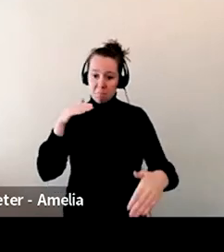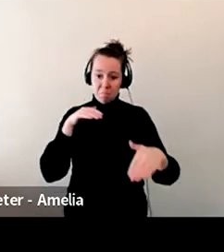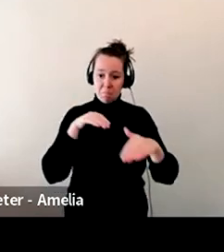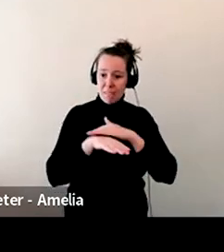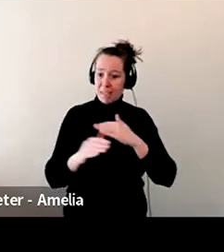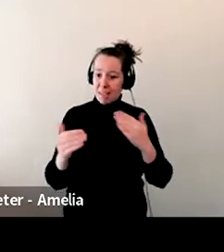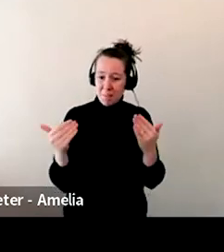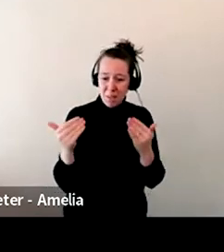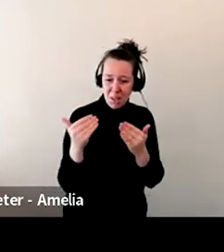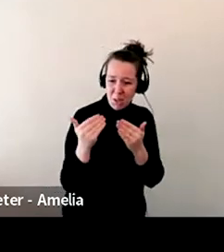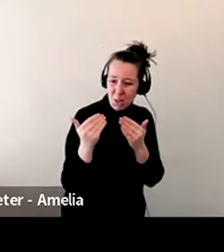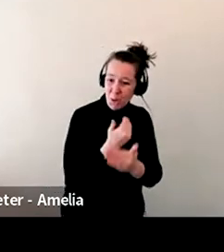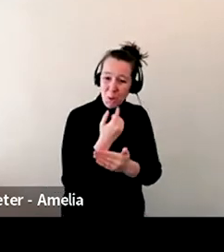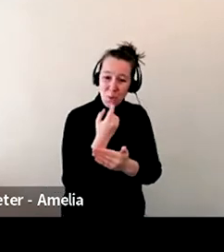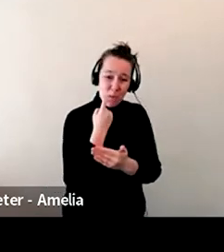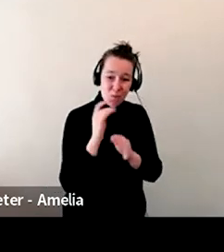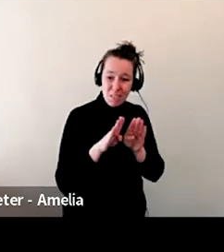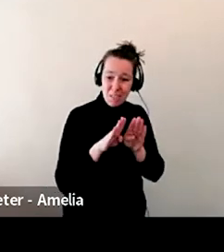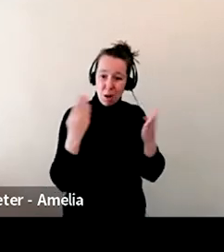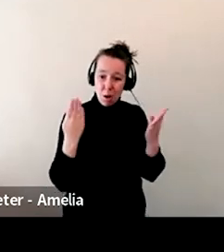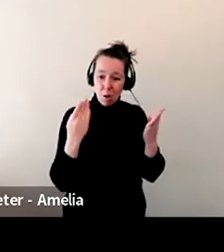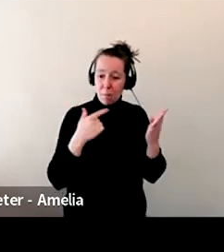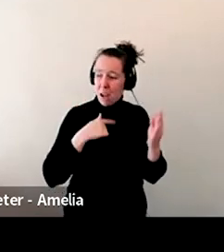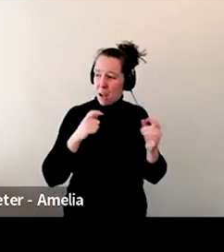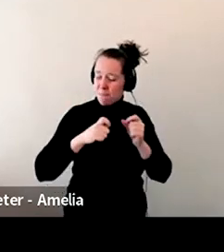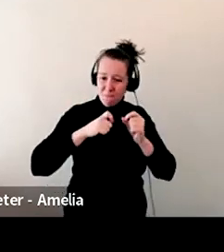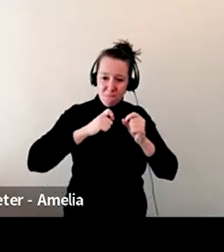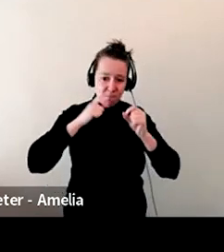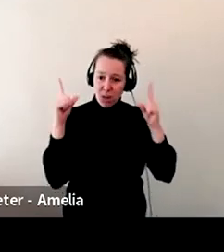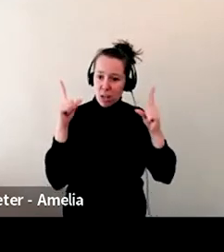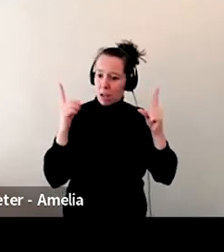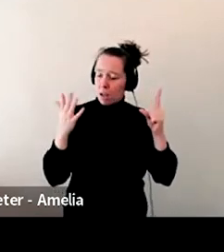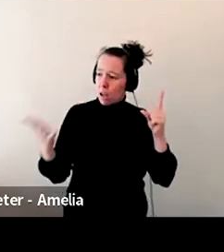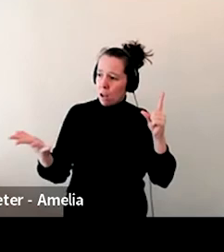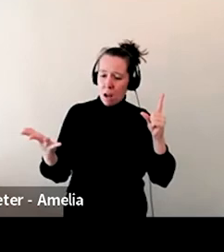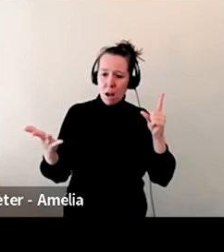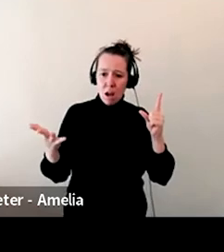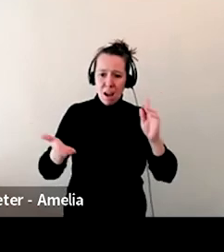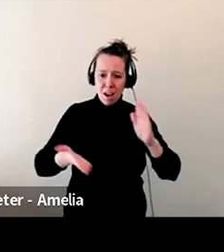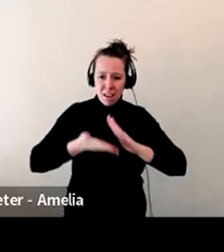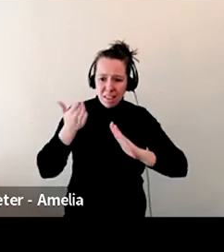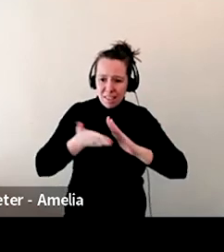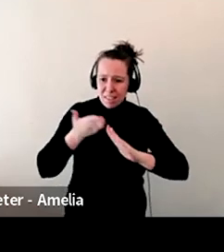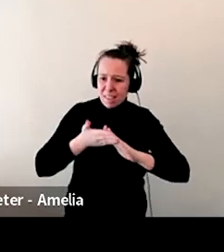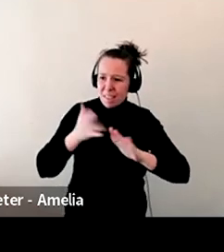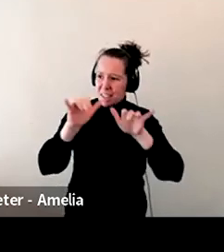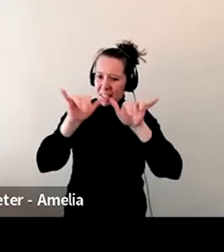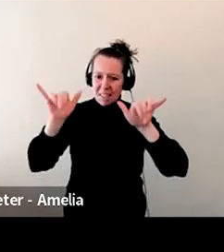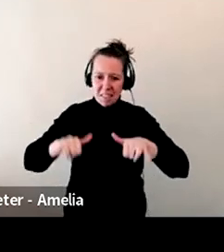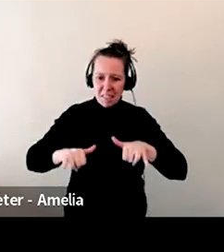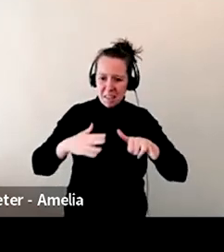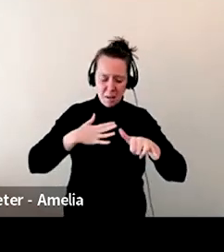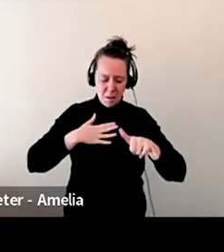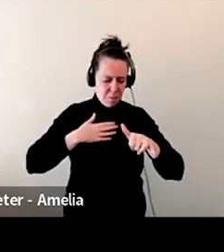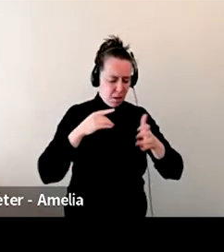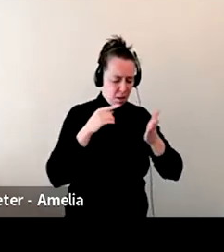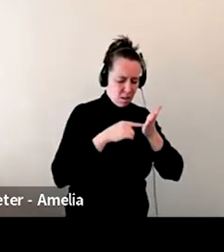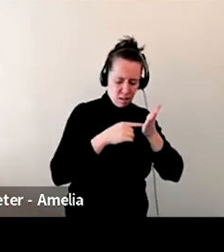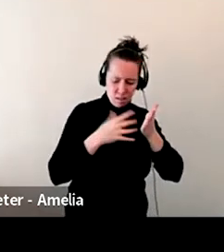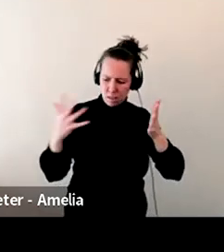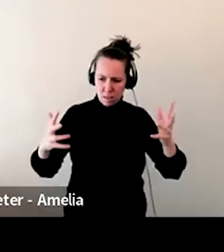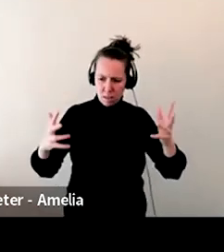I cannot believe how it works. Like I have to match up these invoices and